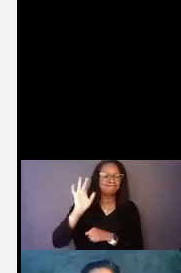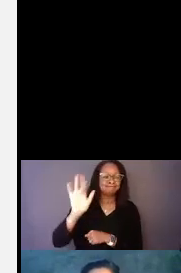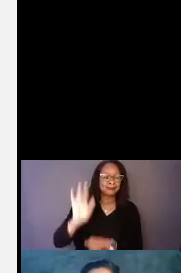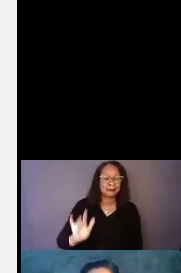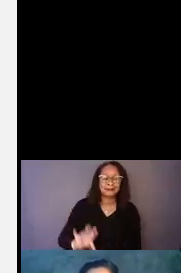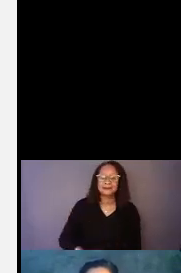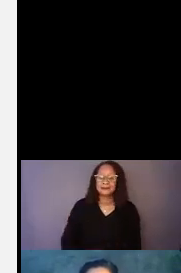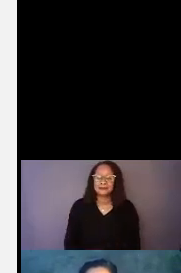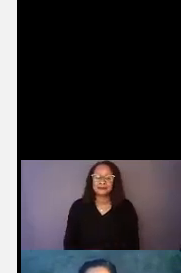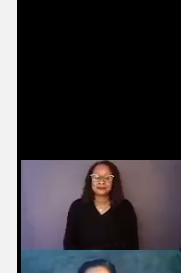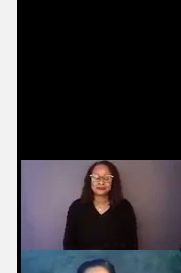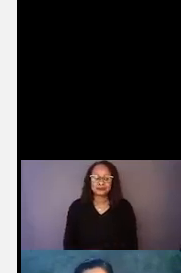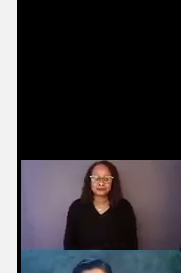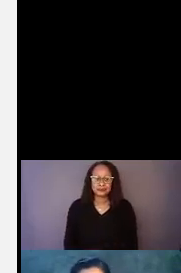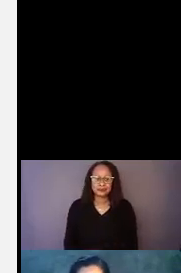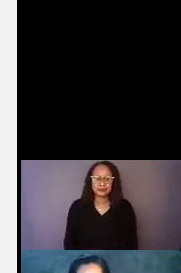in terms of understanding.